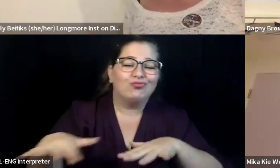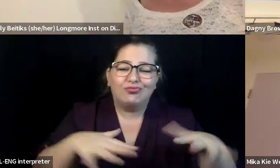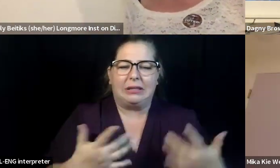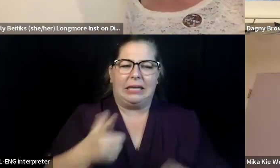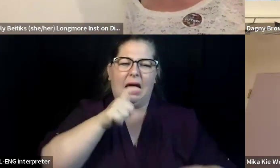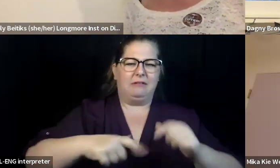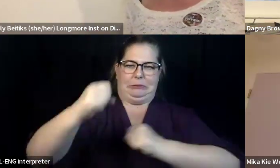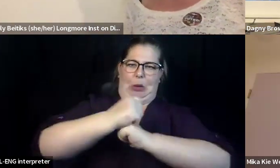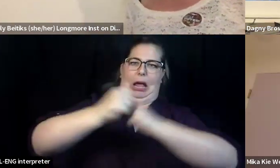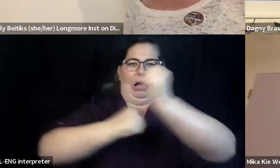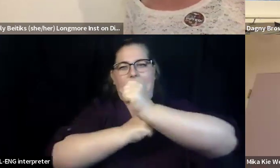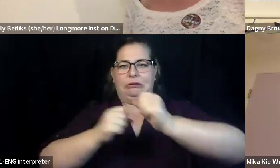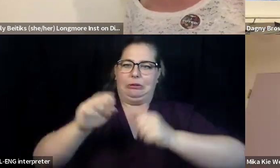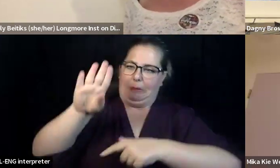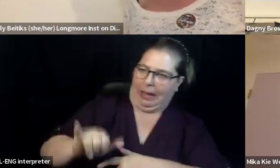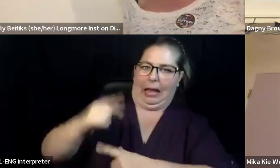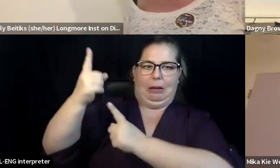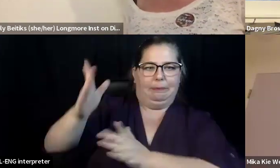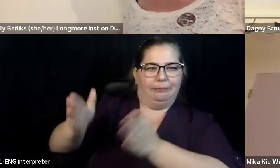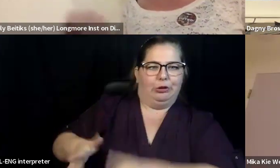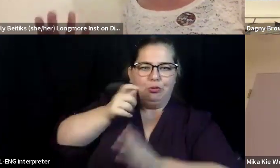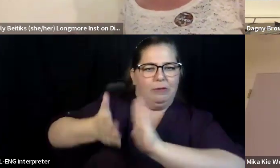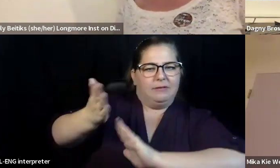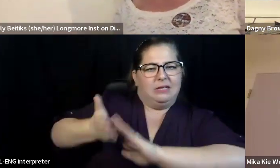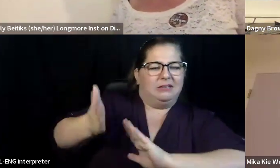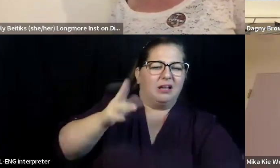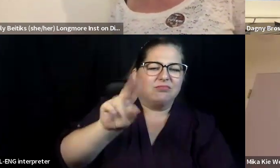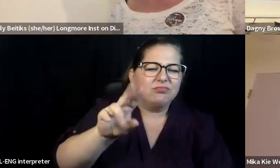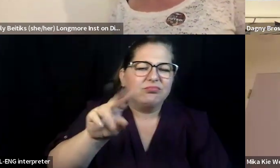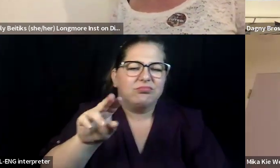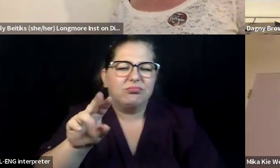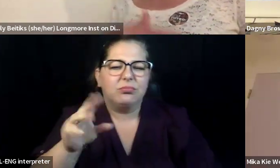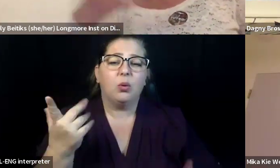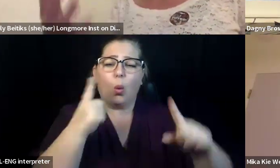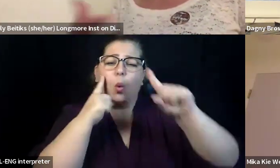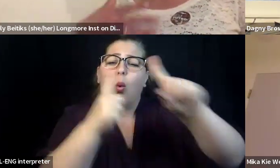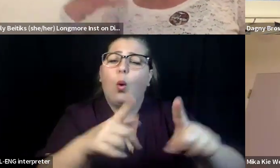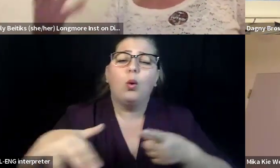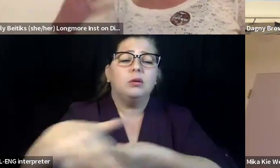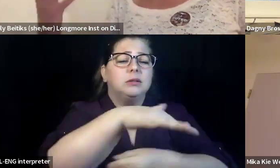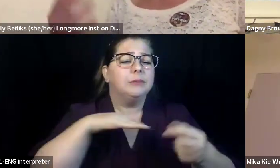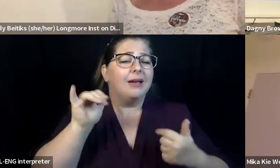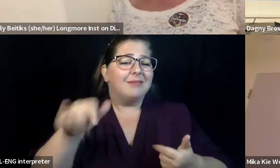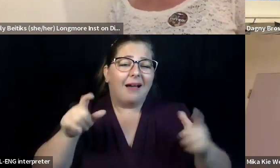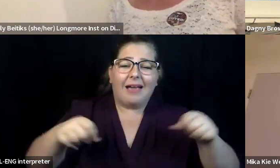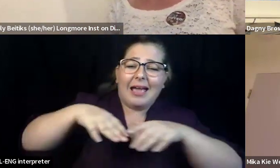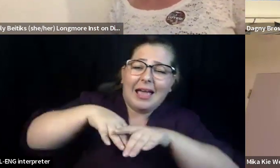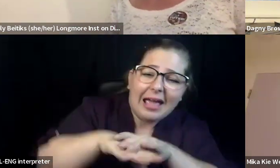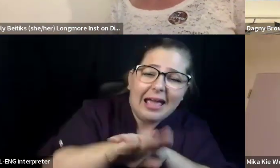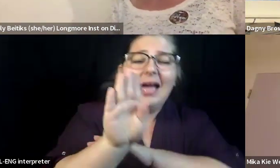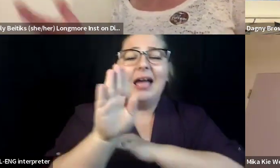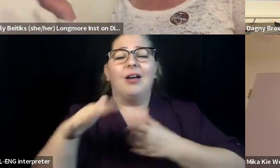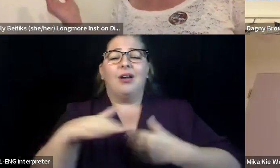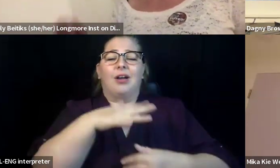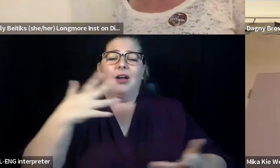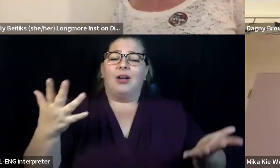some good supporters and listeners and, um, community members to, to grow and restore, um, from, from